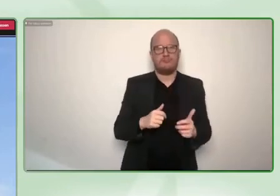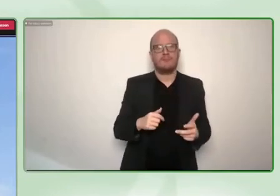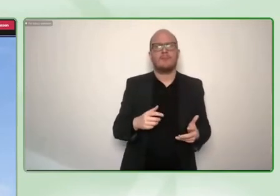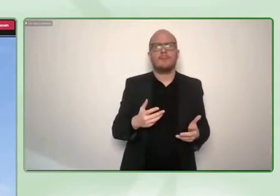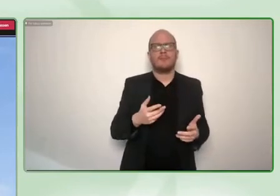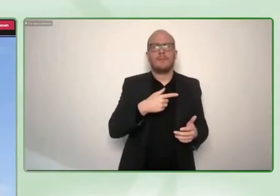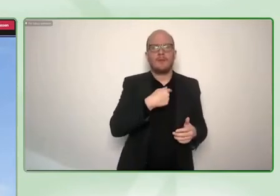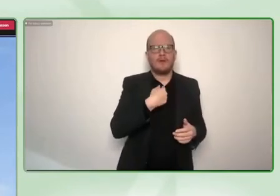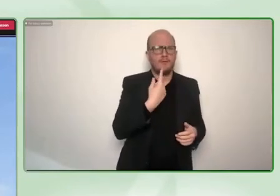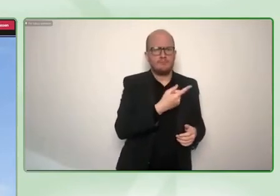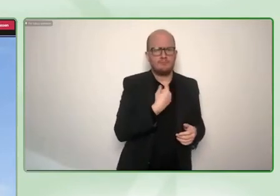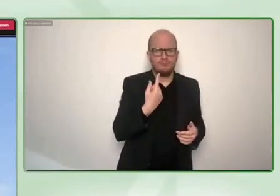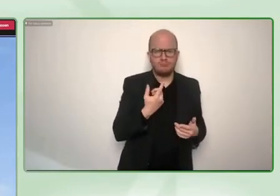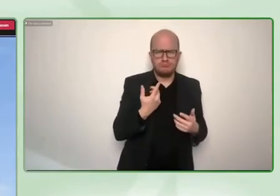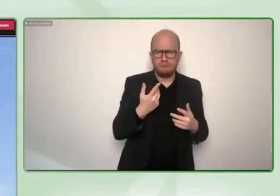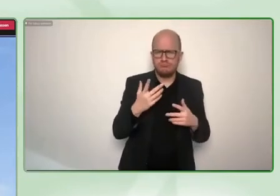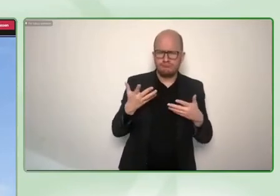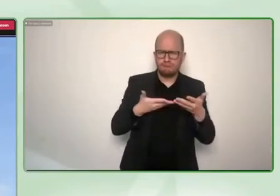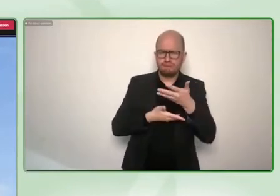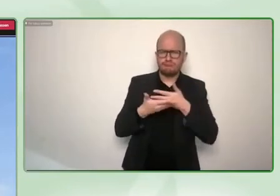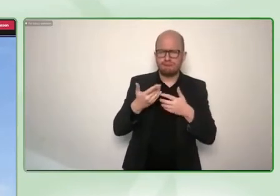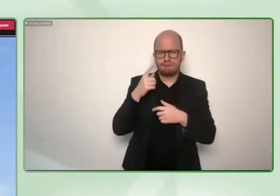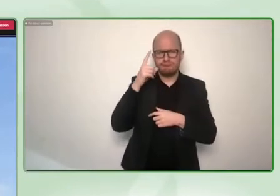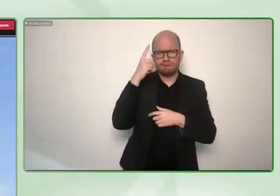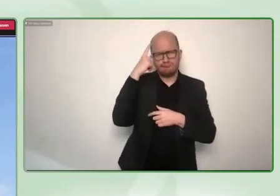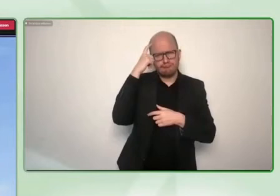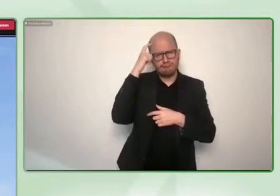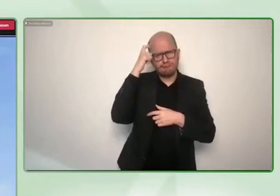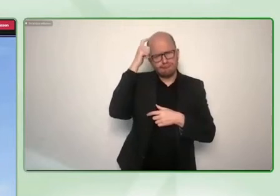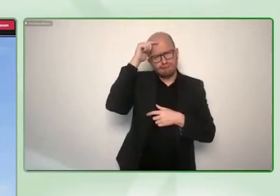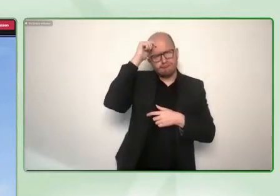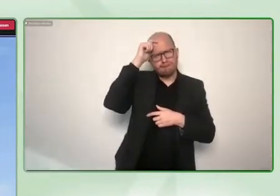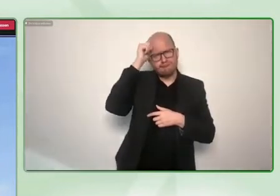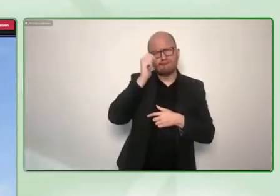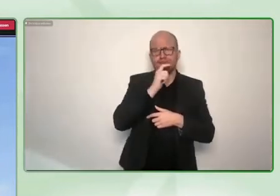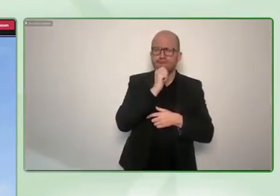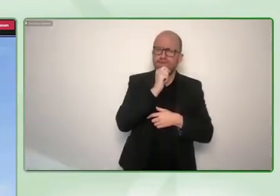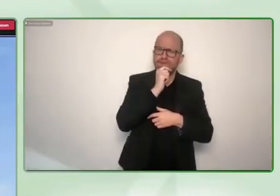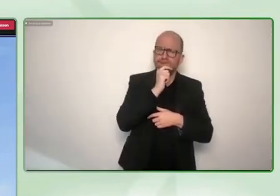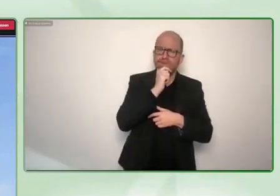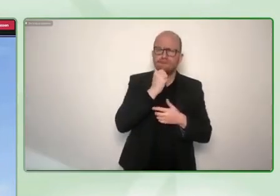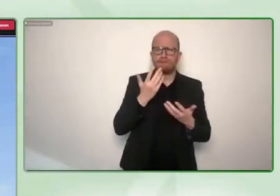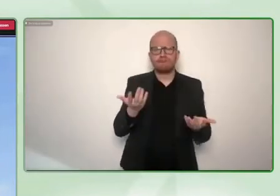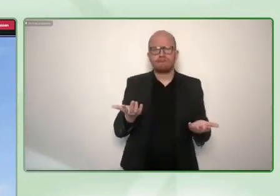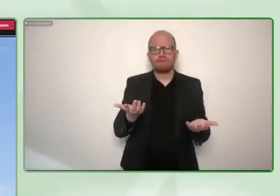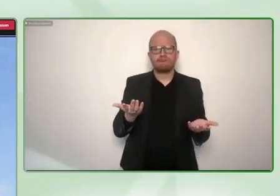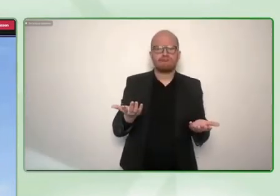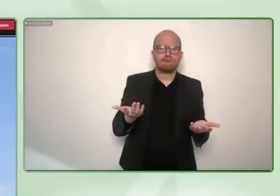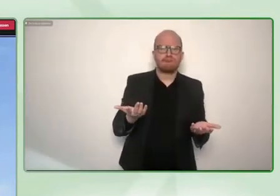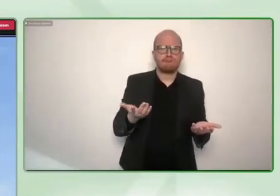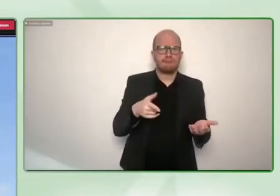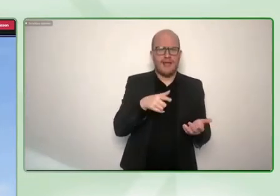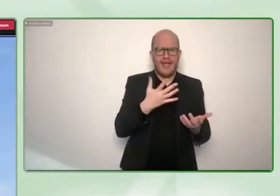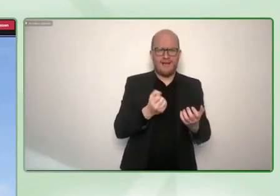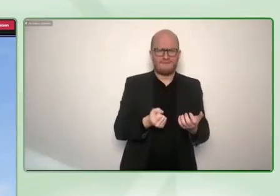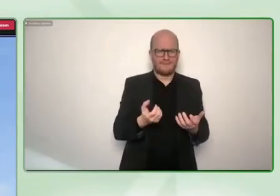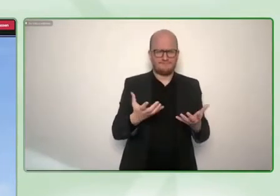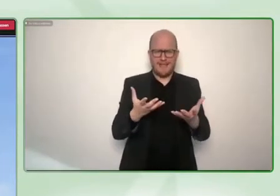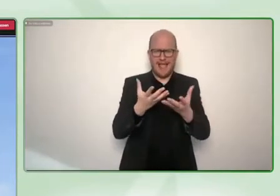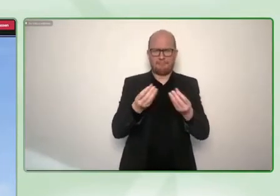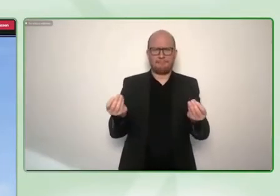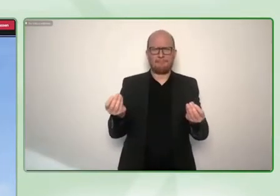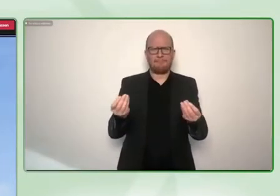is this gap between intention and action. So why so few organizations actually managed to scale. and in the program we